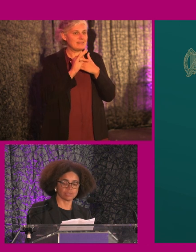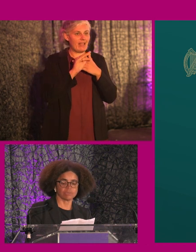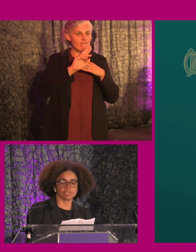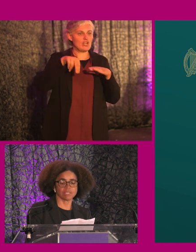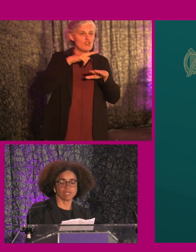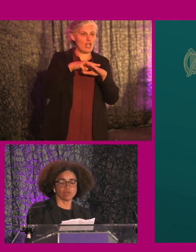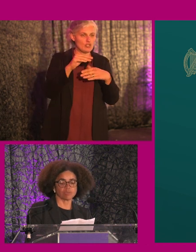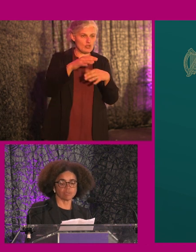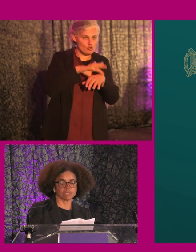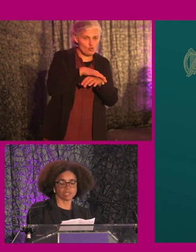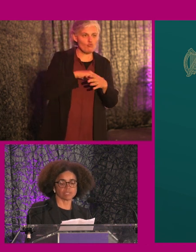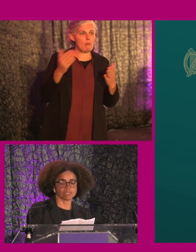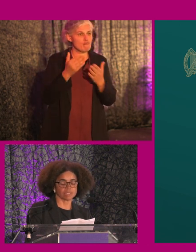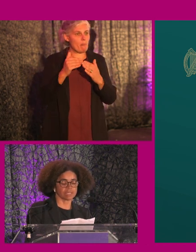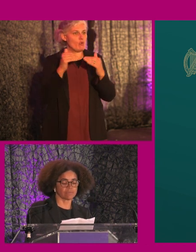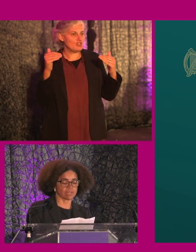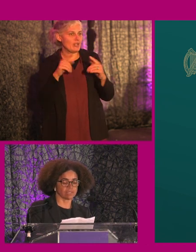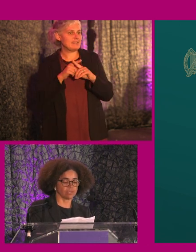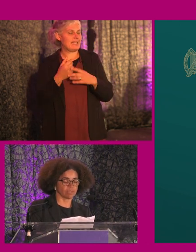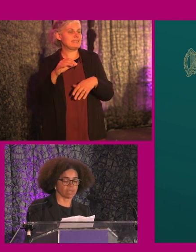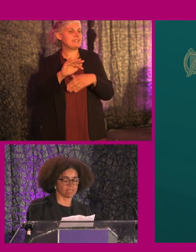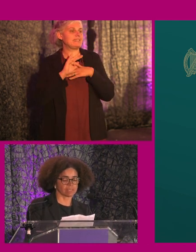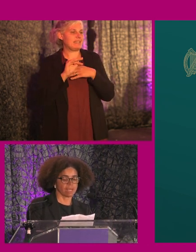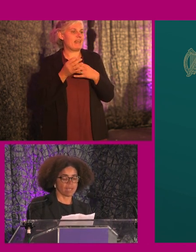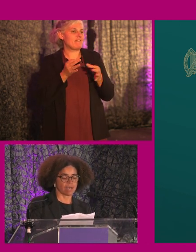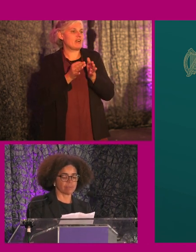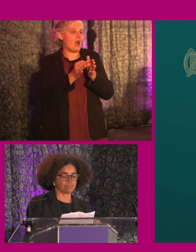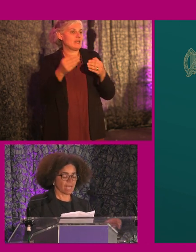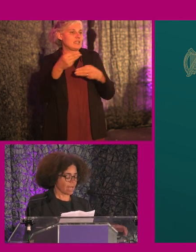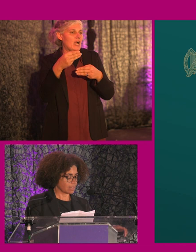national security, promoting justice and safeguarding human rights.